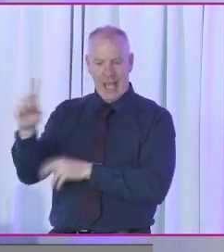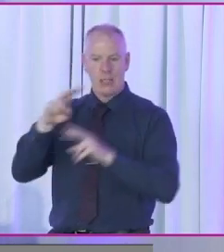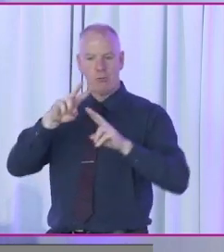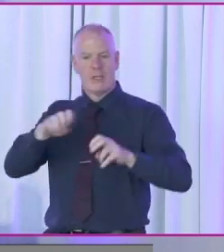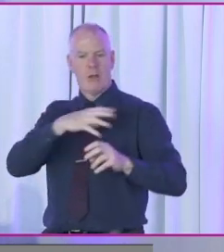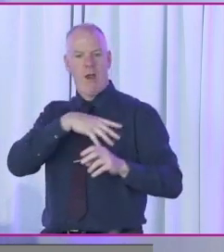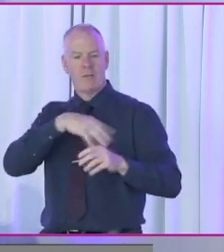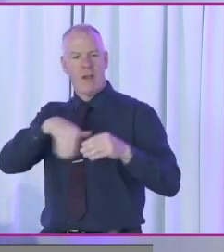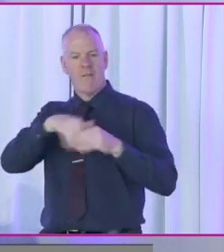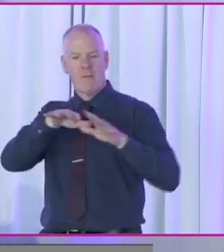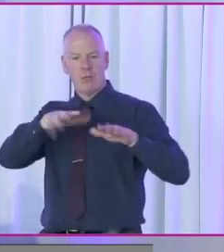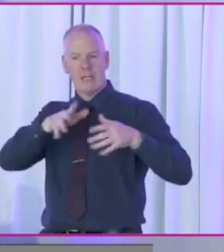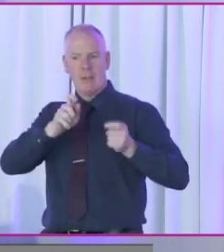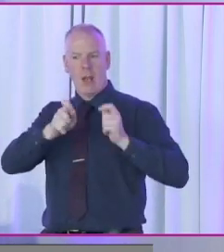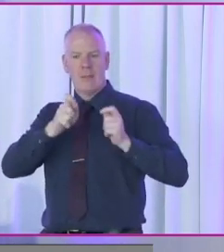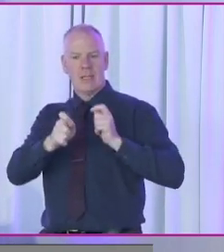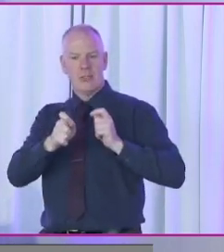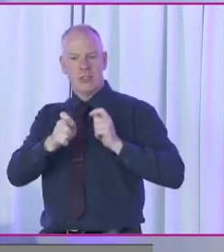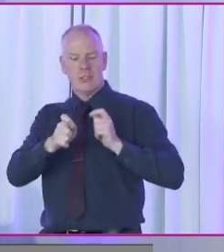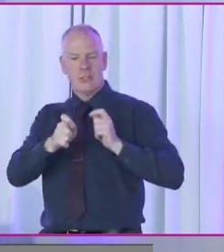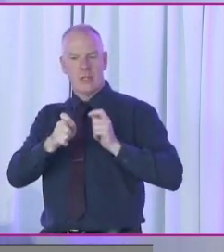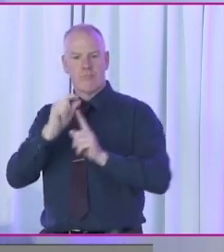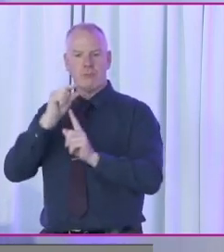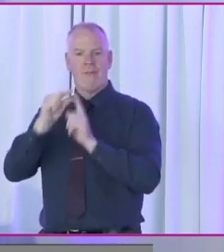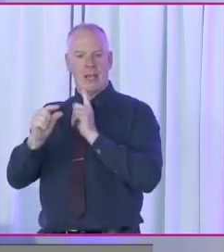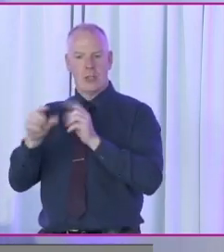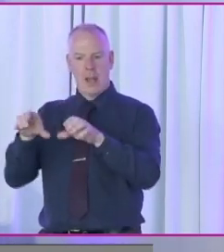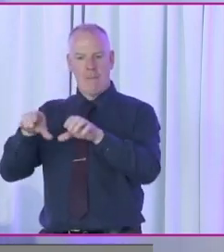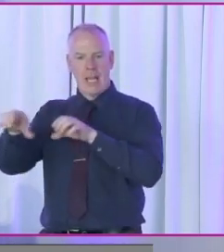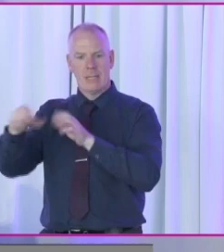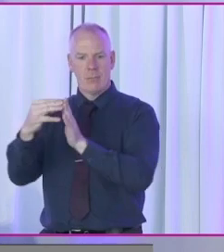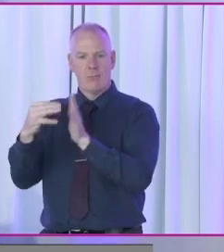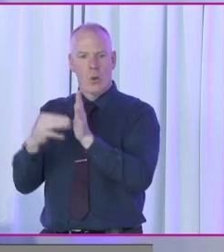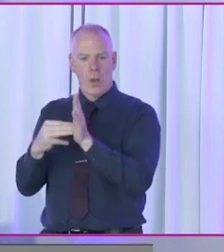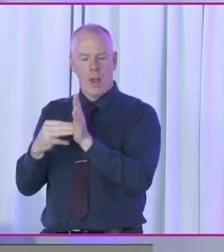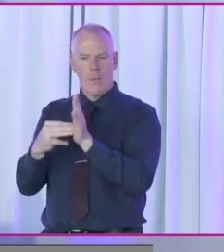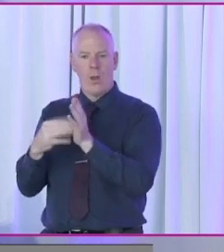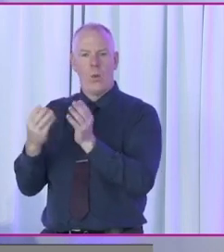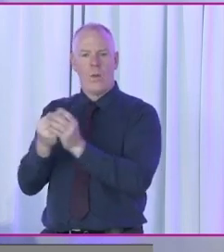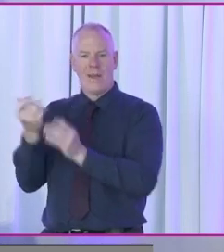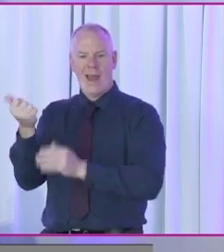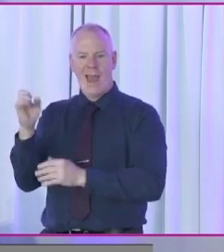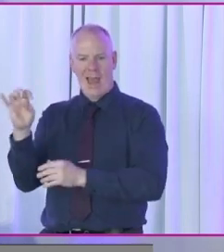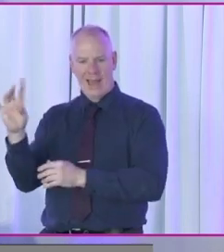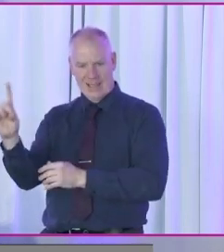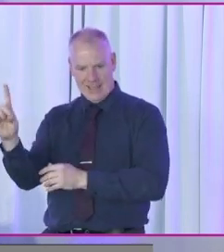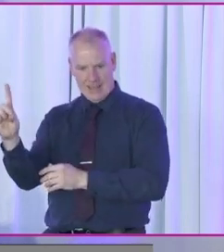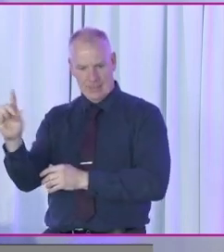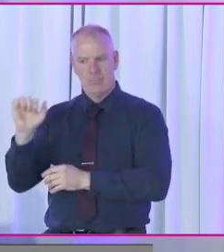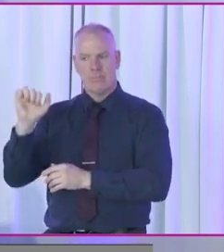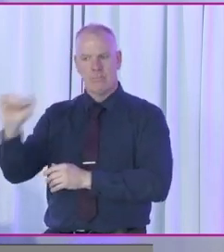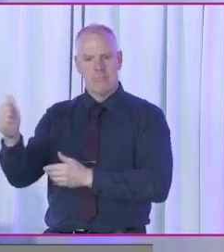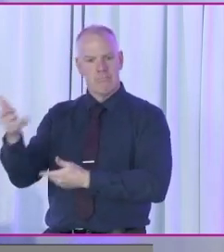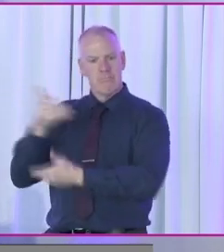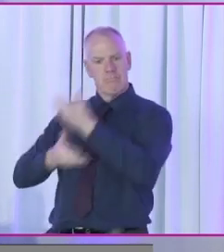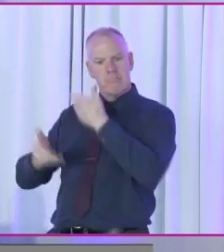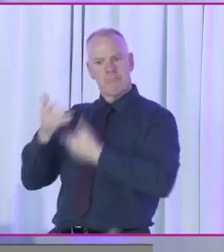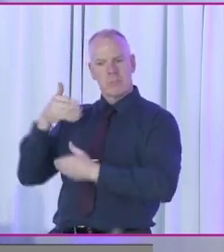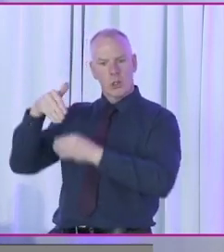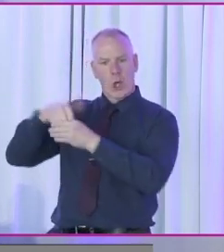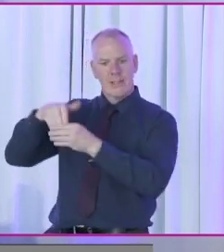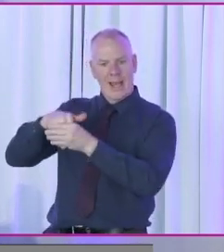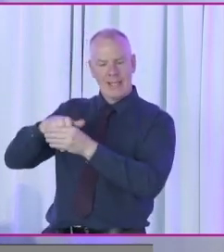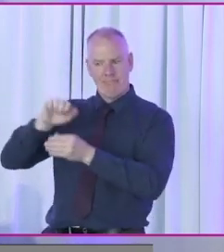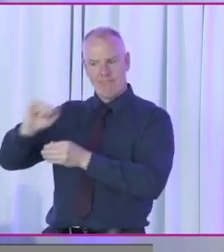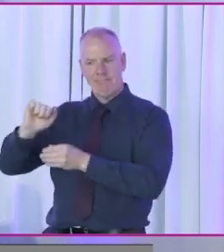officer on the reasonable accommodation and professional placement program with AHEAD. So Vivian is going to give us some context,